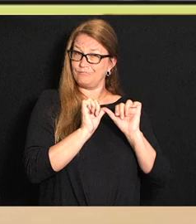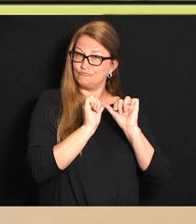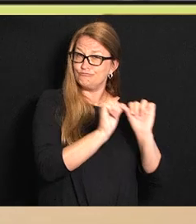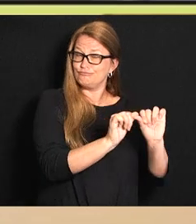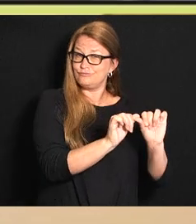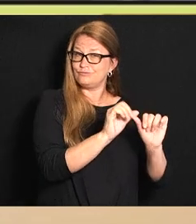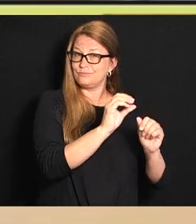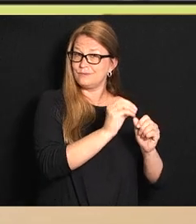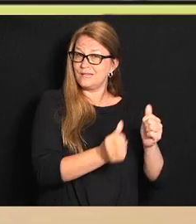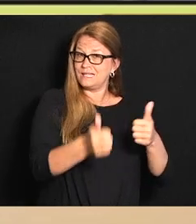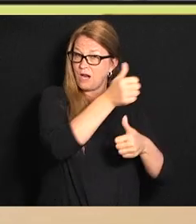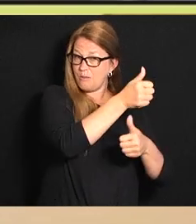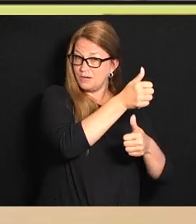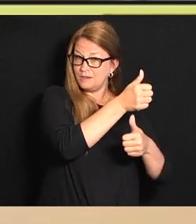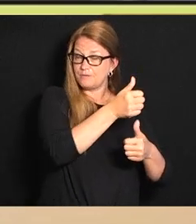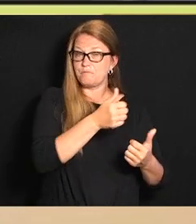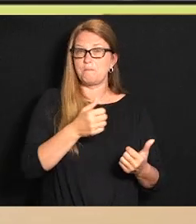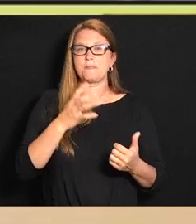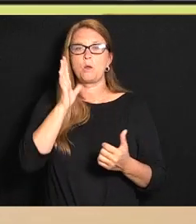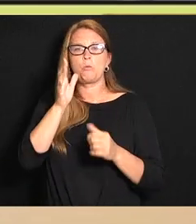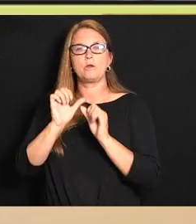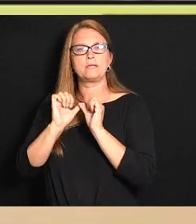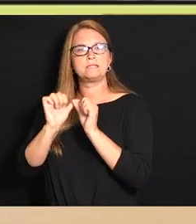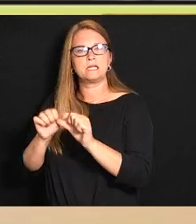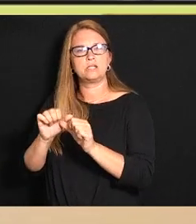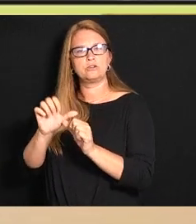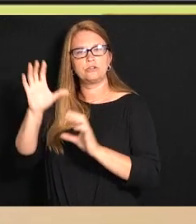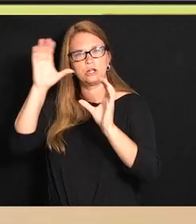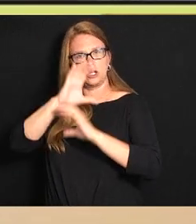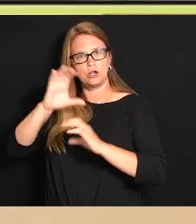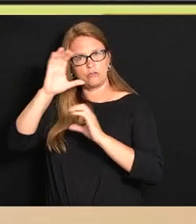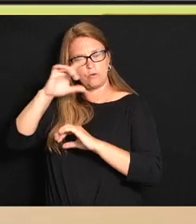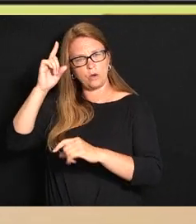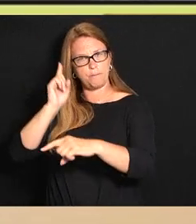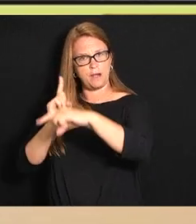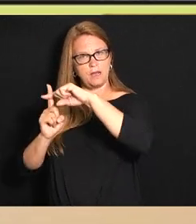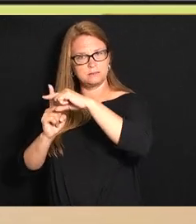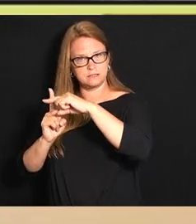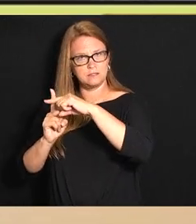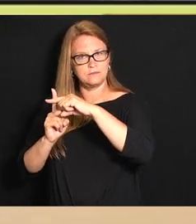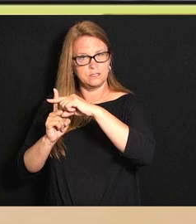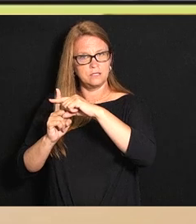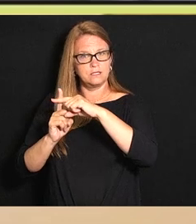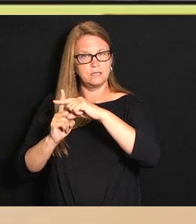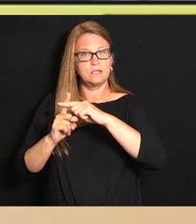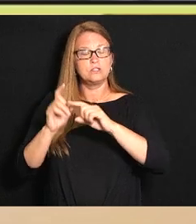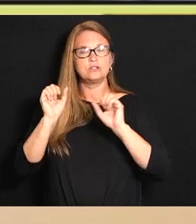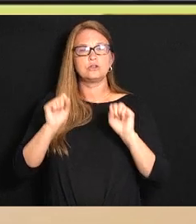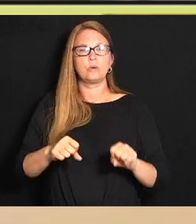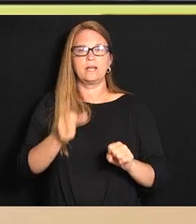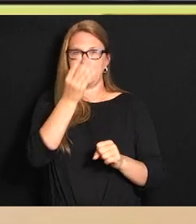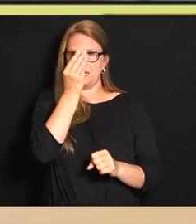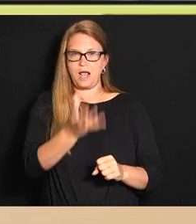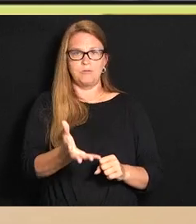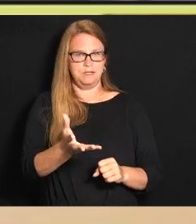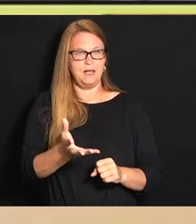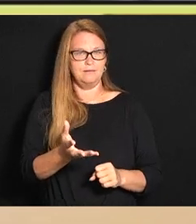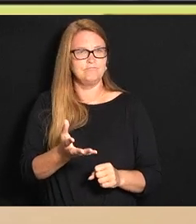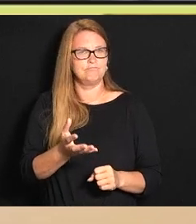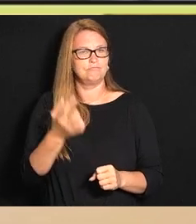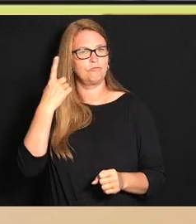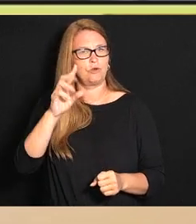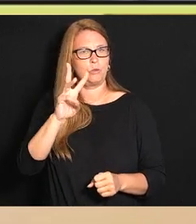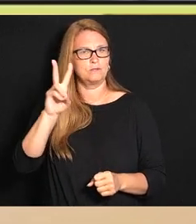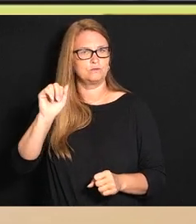continuing to look for positive cases that we can sequence so that we can update that for West Virginia